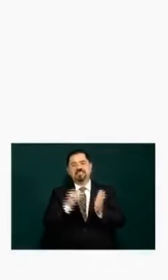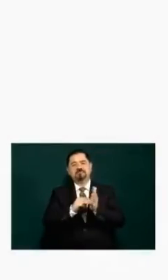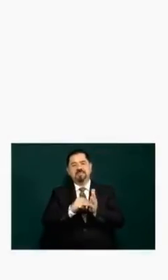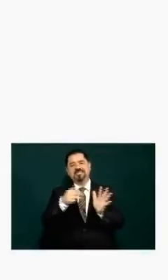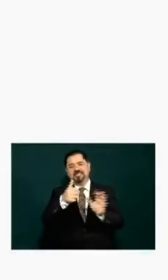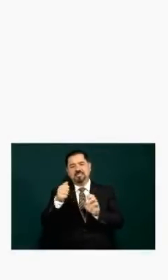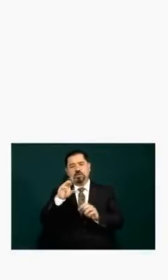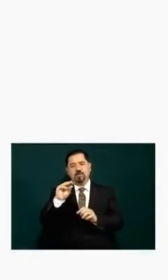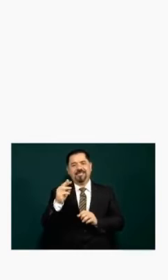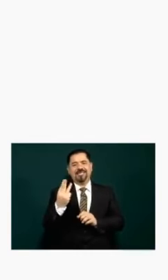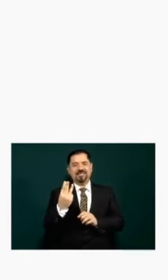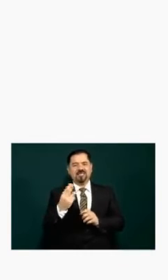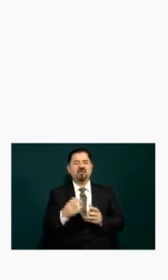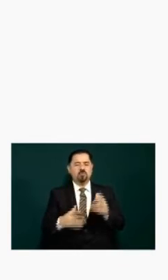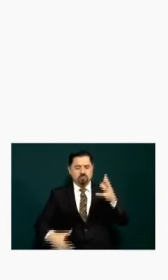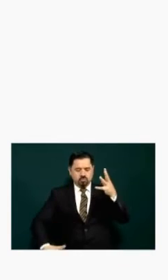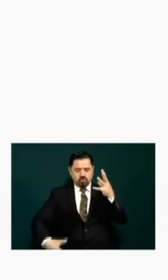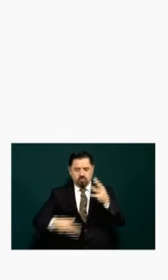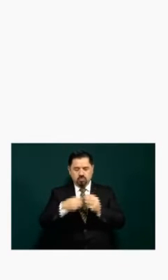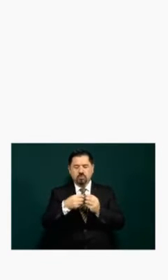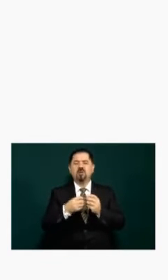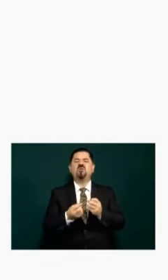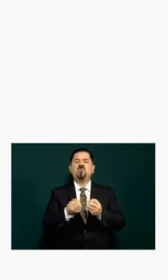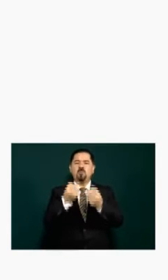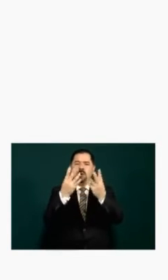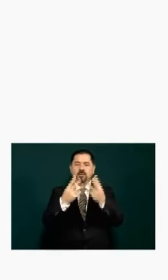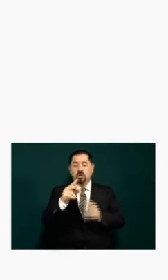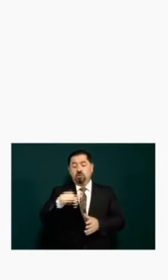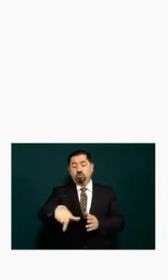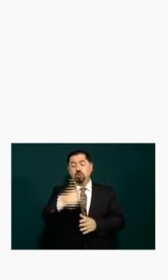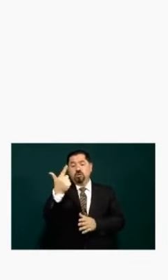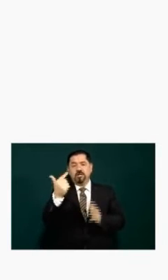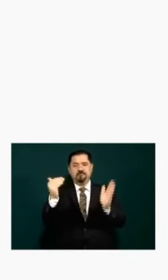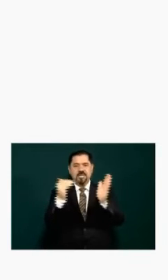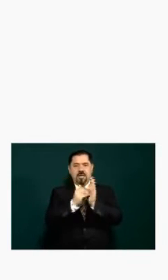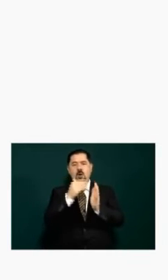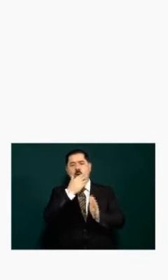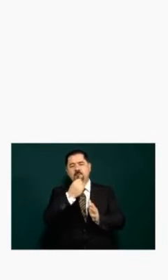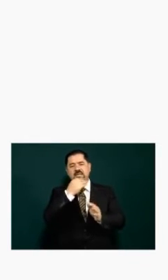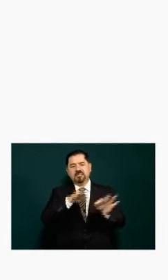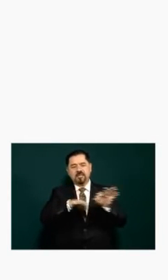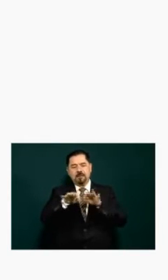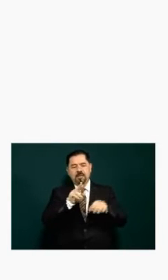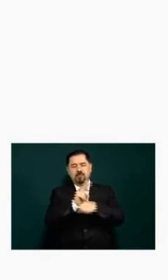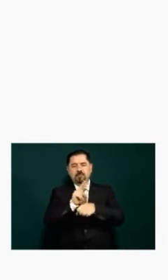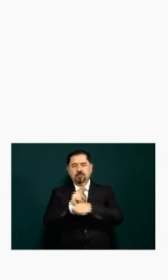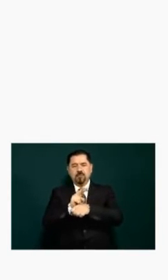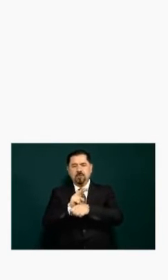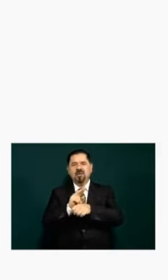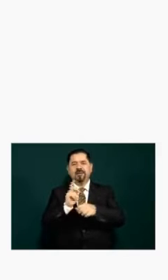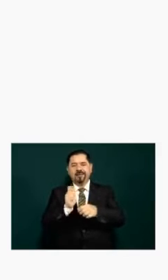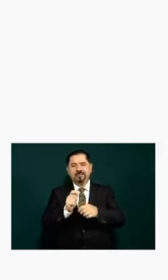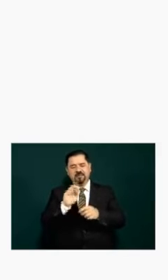so general so they've almost got 11 000 um